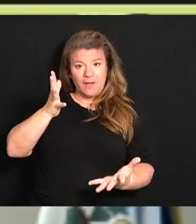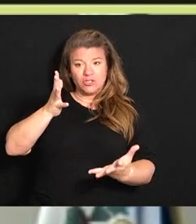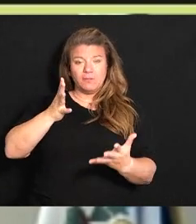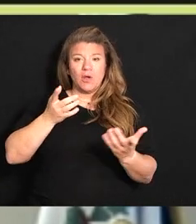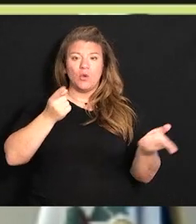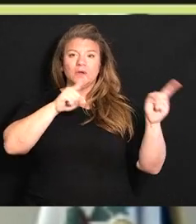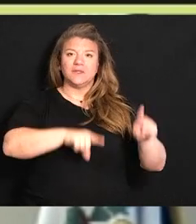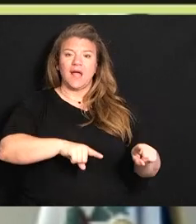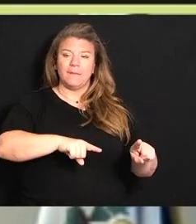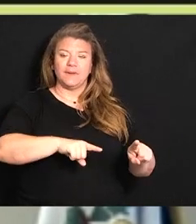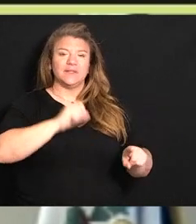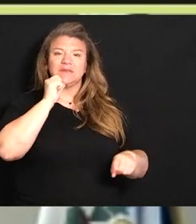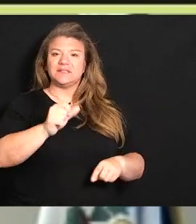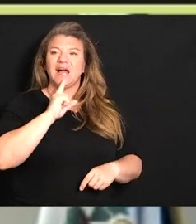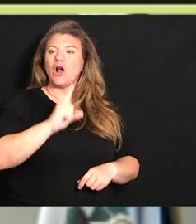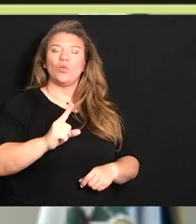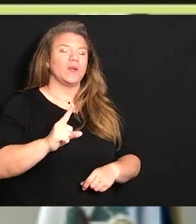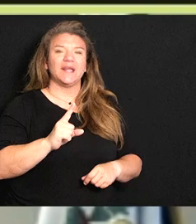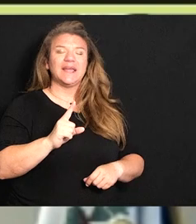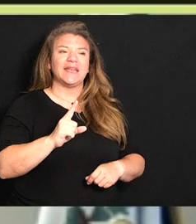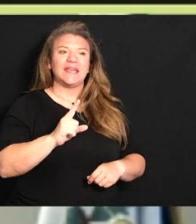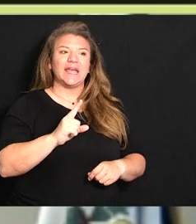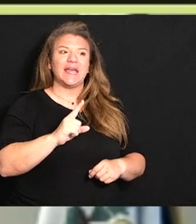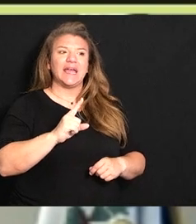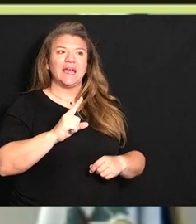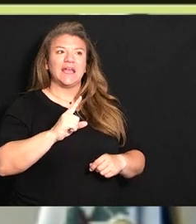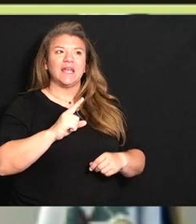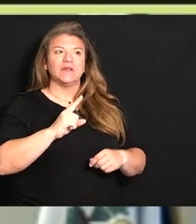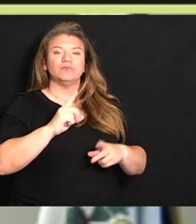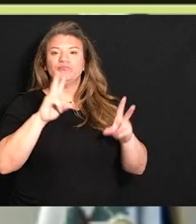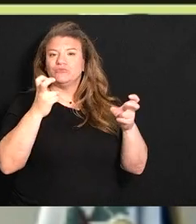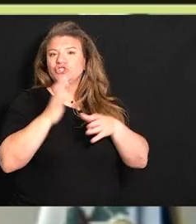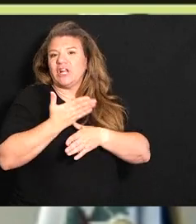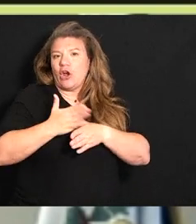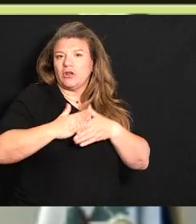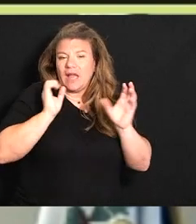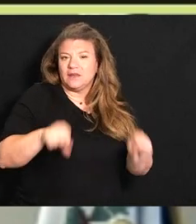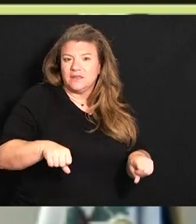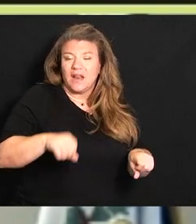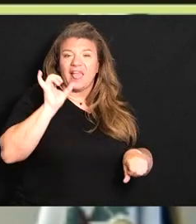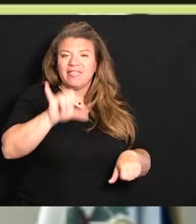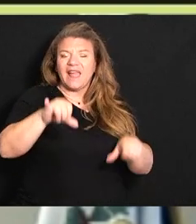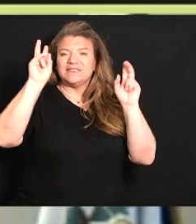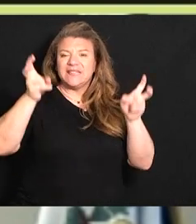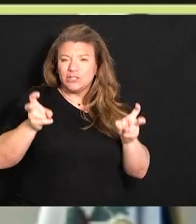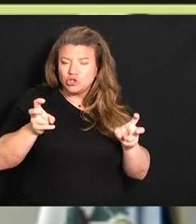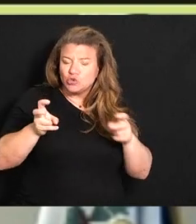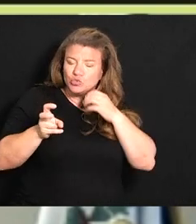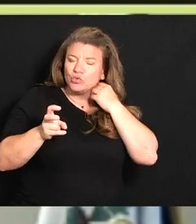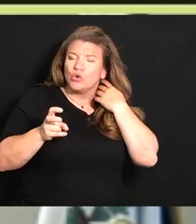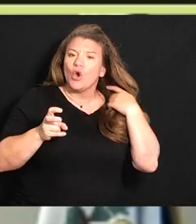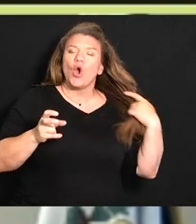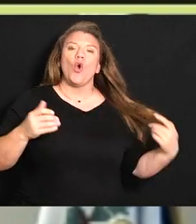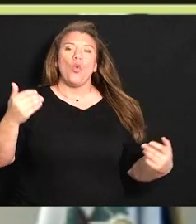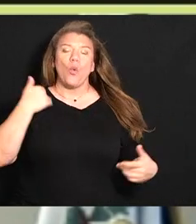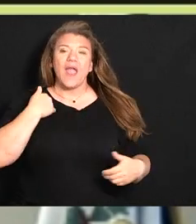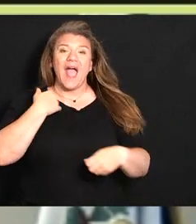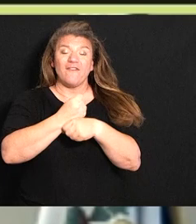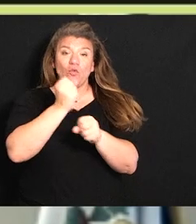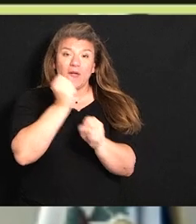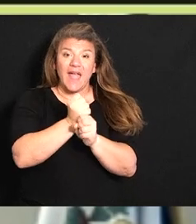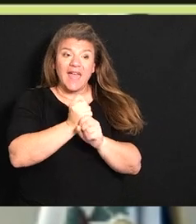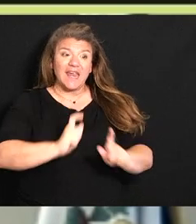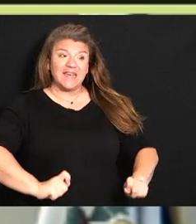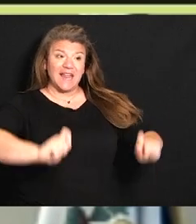children is not released so I think that was probably the issue there we have we have created a dashboard that